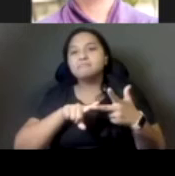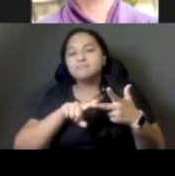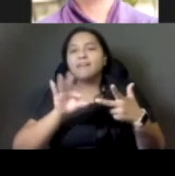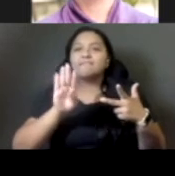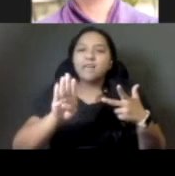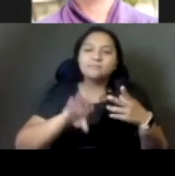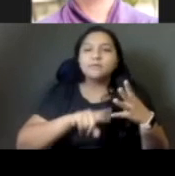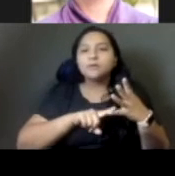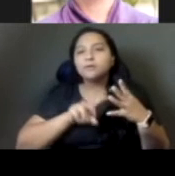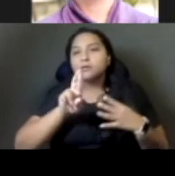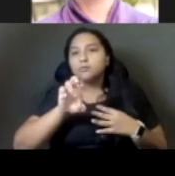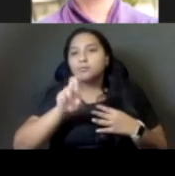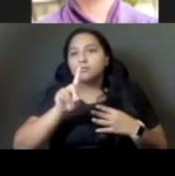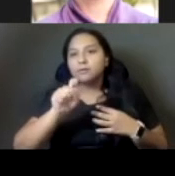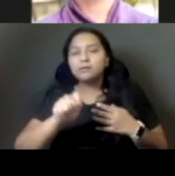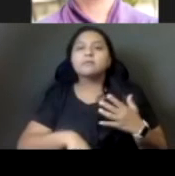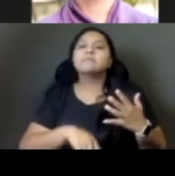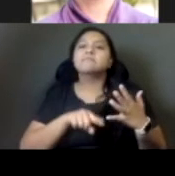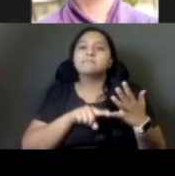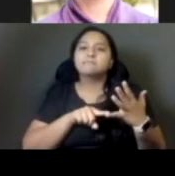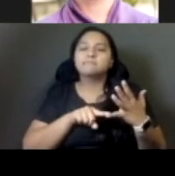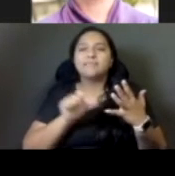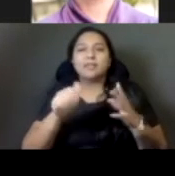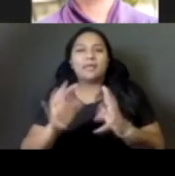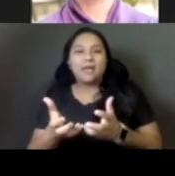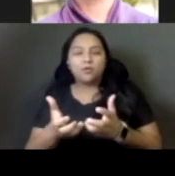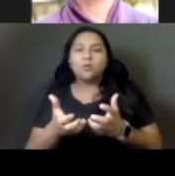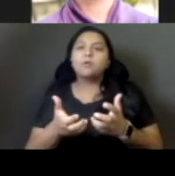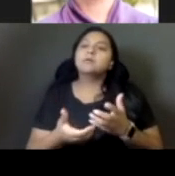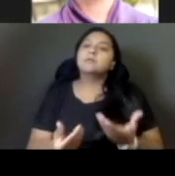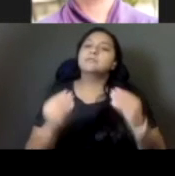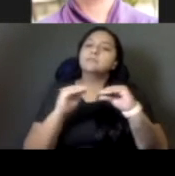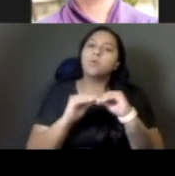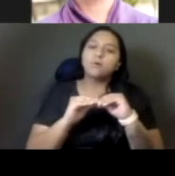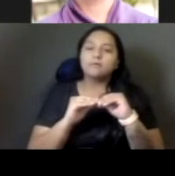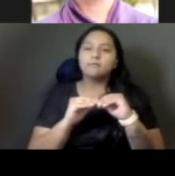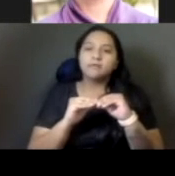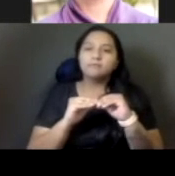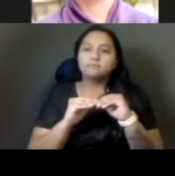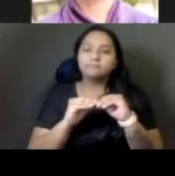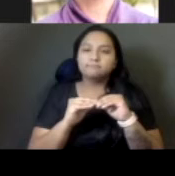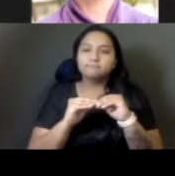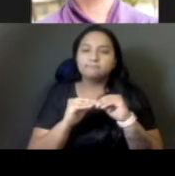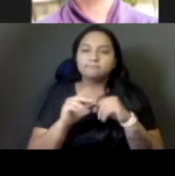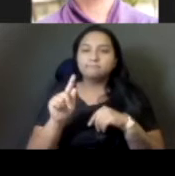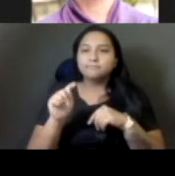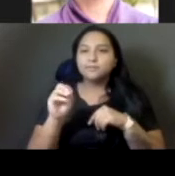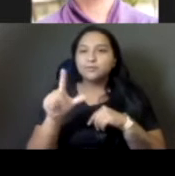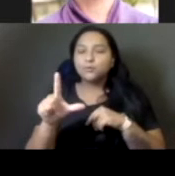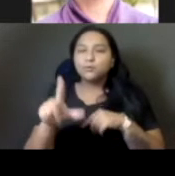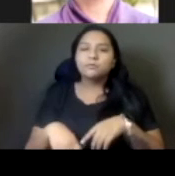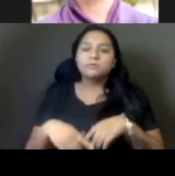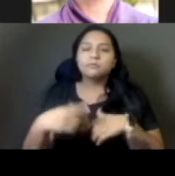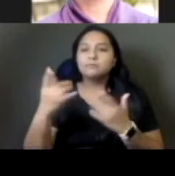and then you have a tertiary category, which is more of a utilitarian, um, um, you know, tool, uh, Twitch, uh, WhatsApp,